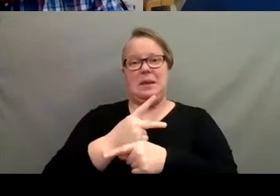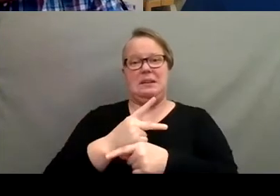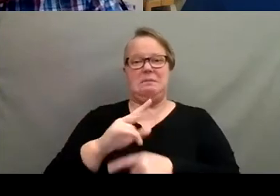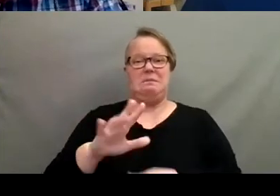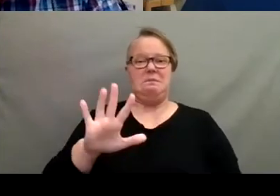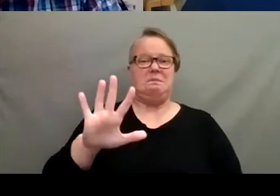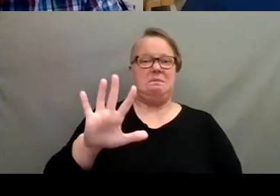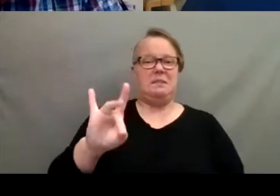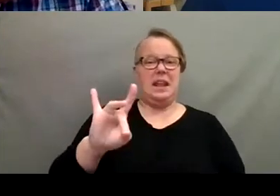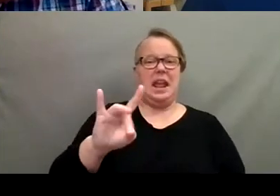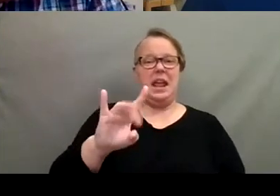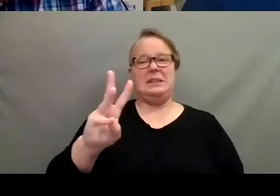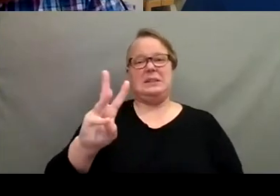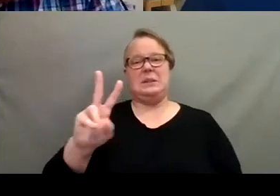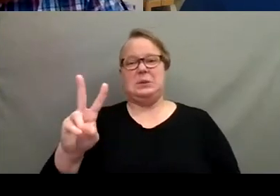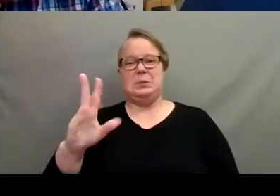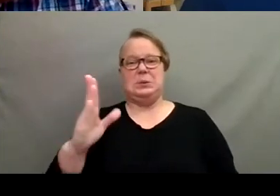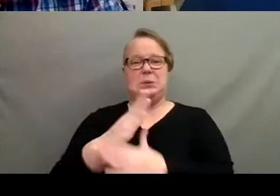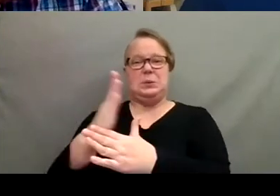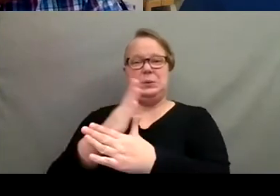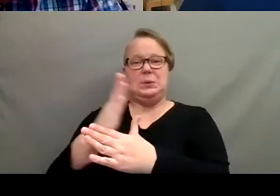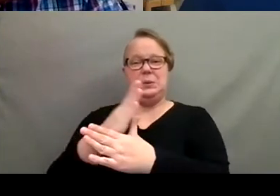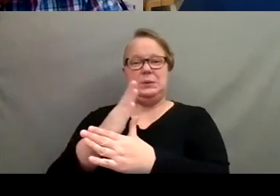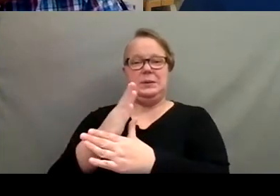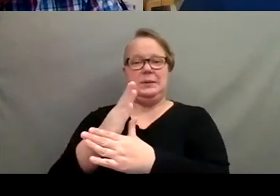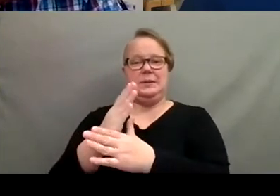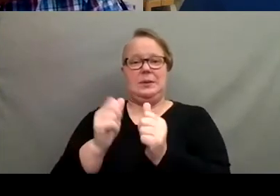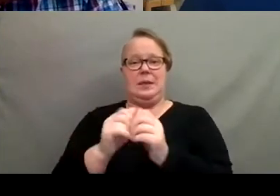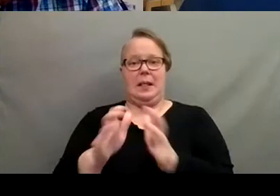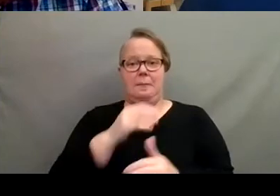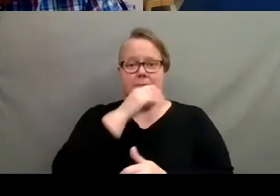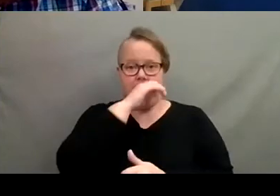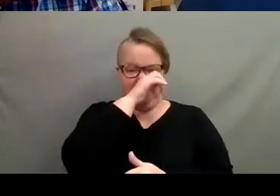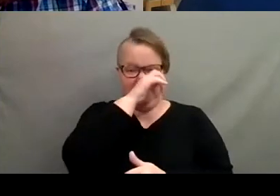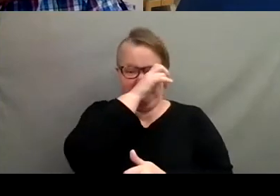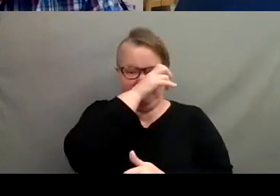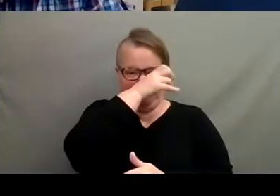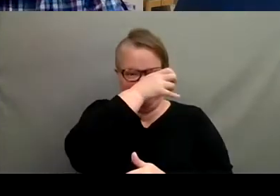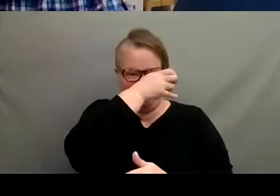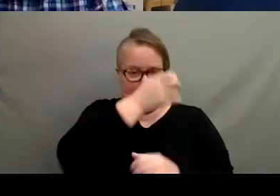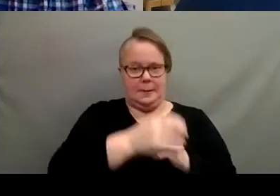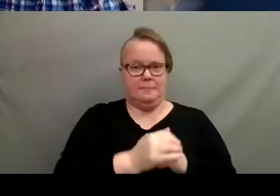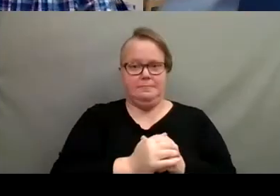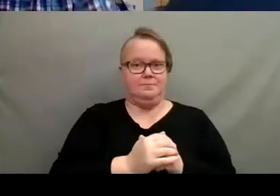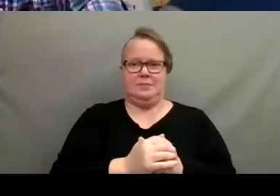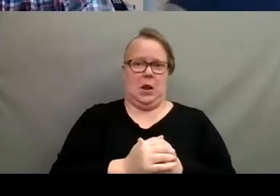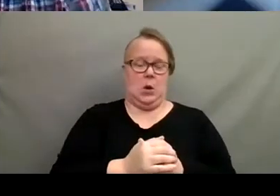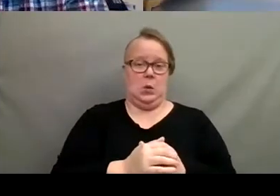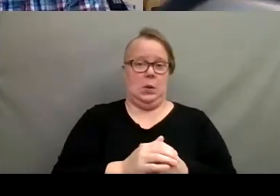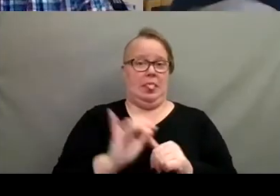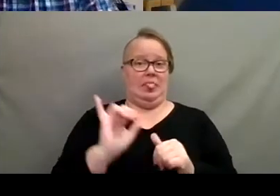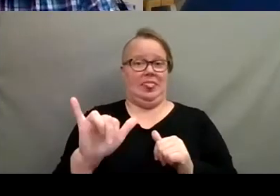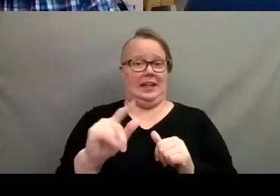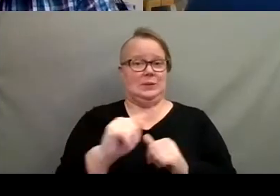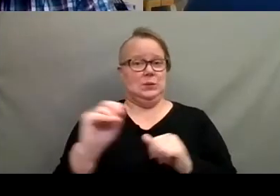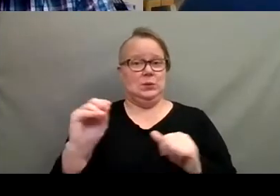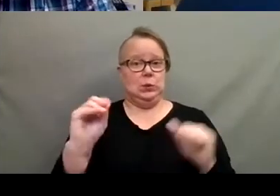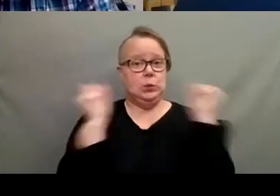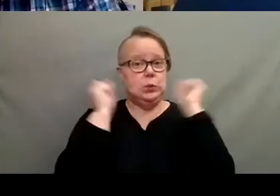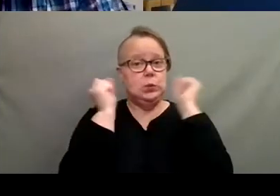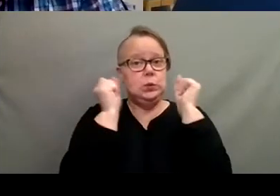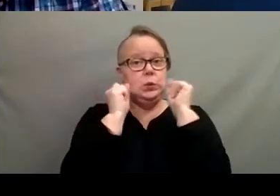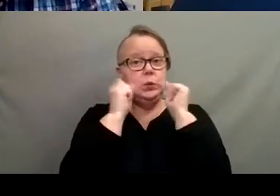We didn't have plants. Nice. I couldn't do that. That's, that's too much or not too much, too low or too low.